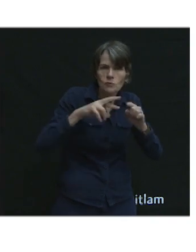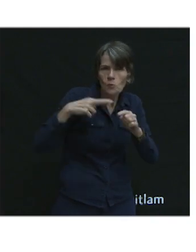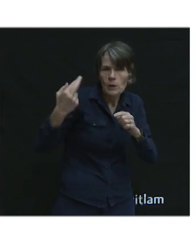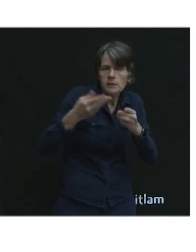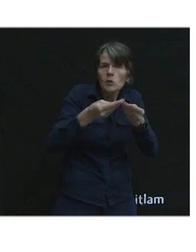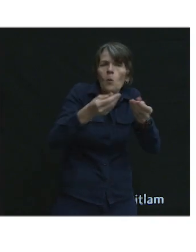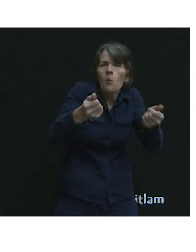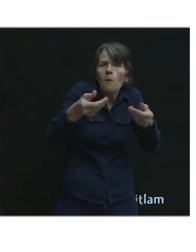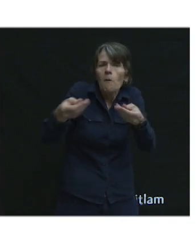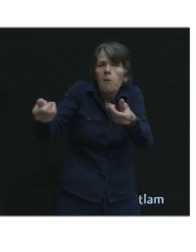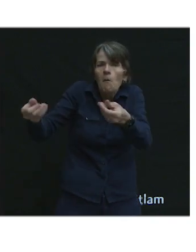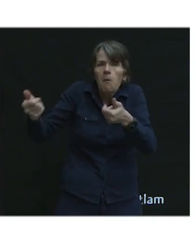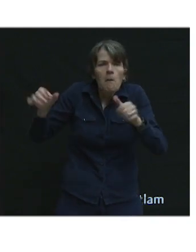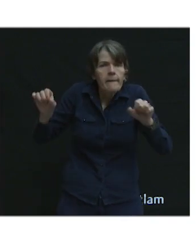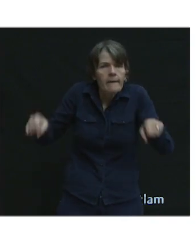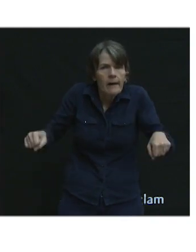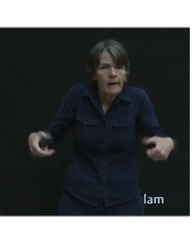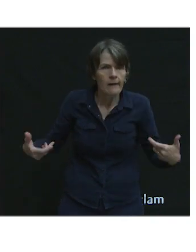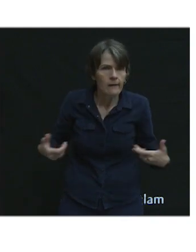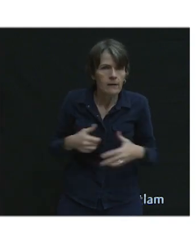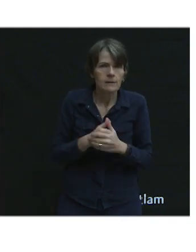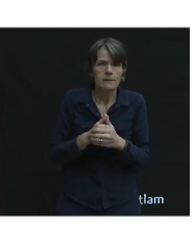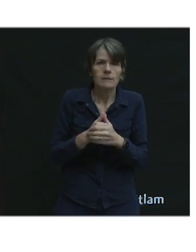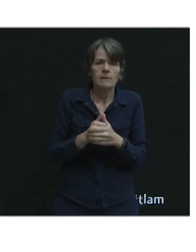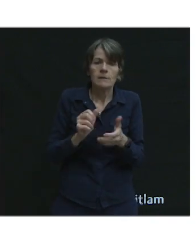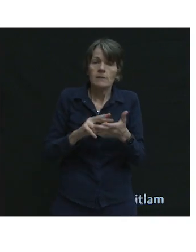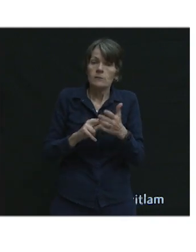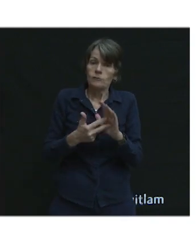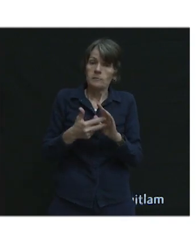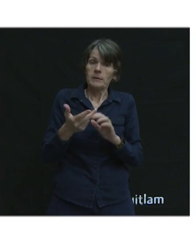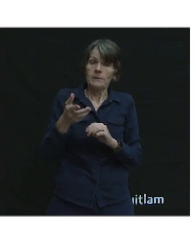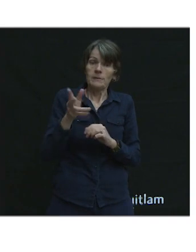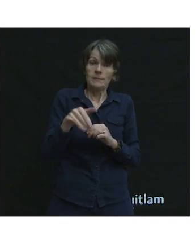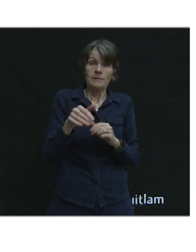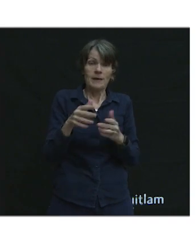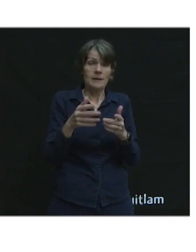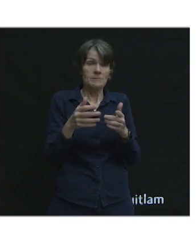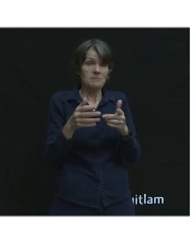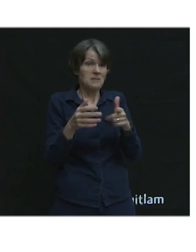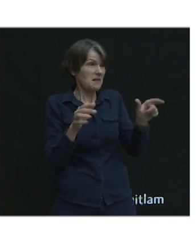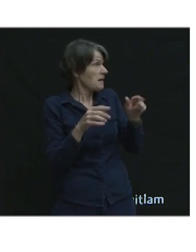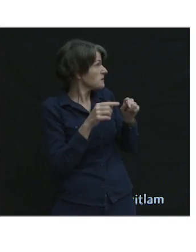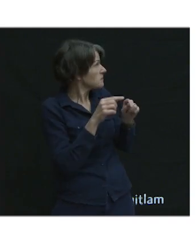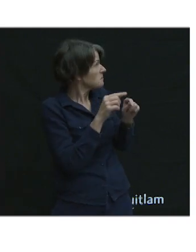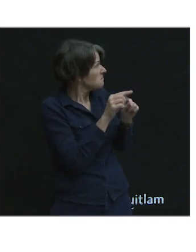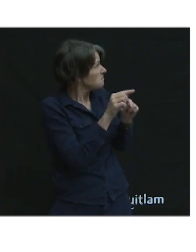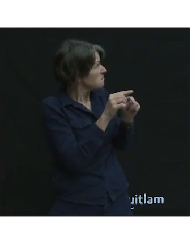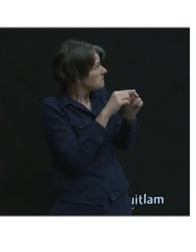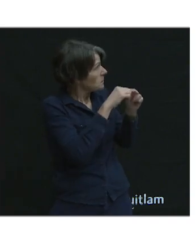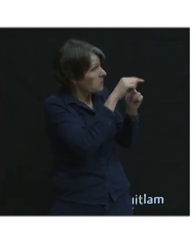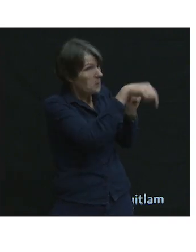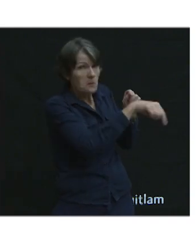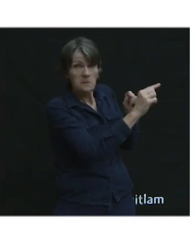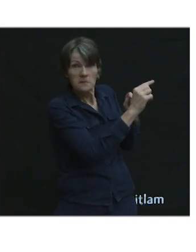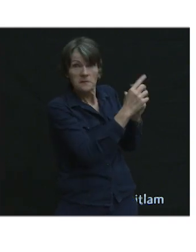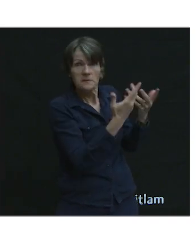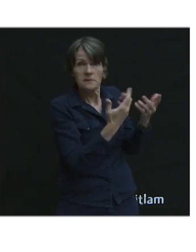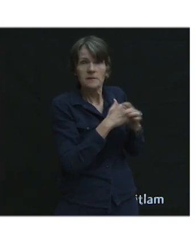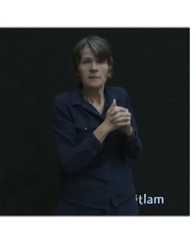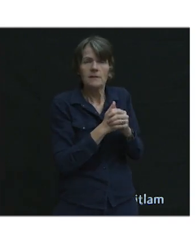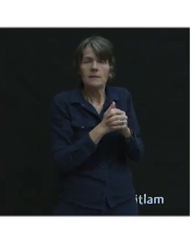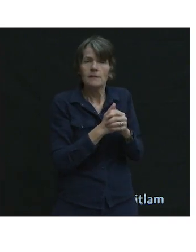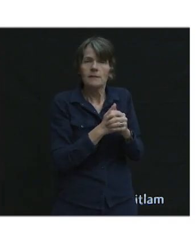transportation system, within the travel. So that little arrow at the left hand side there, as that hits us,